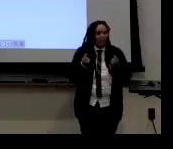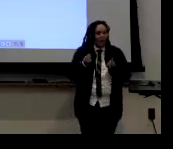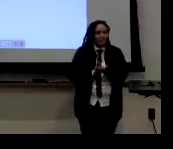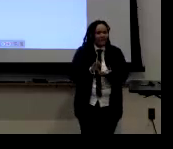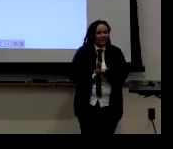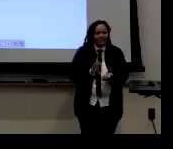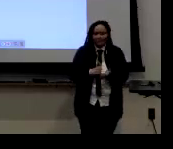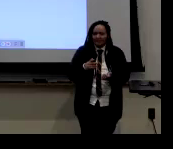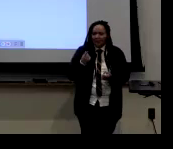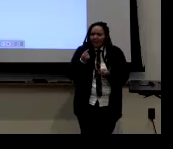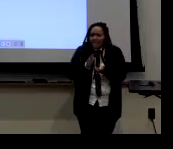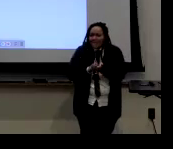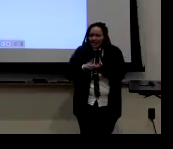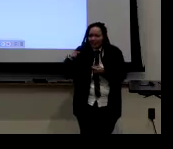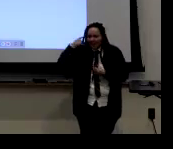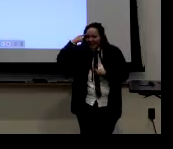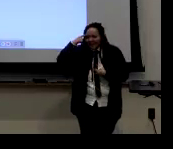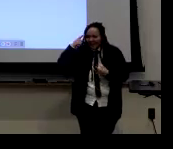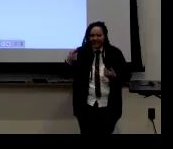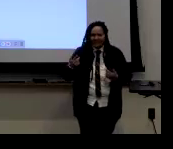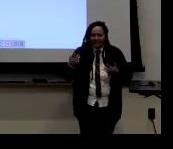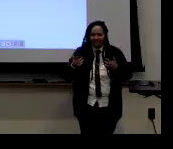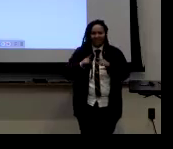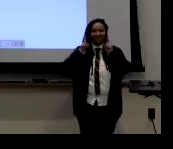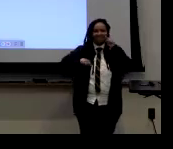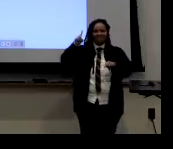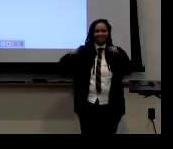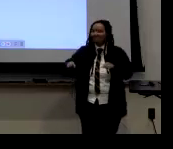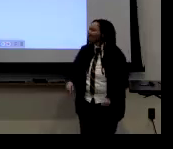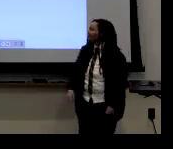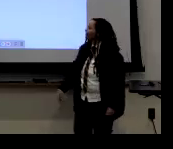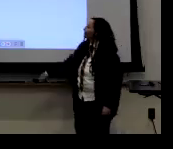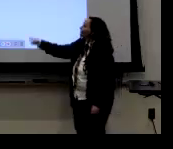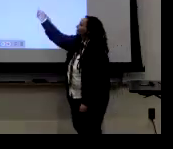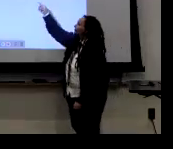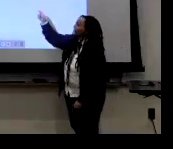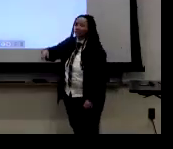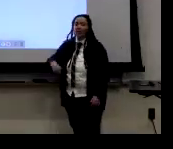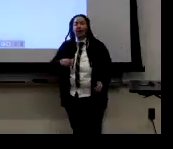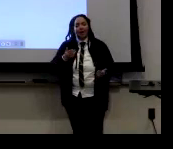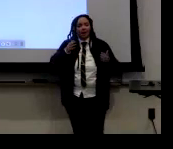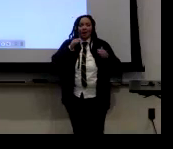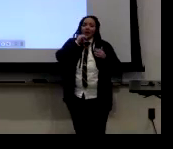they were more lax when they were like, she added the dancing element to the challenge.